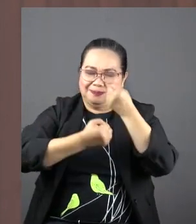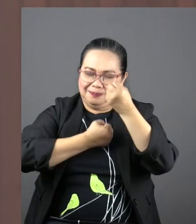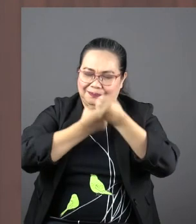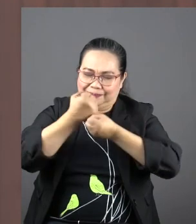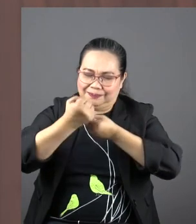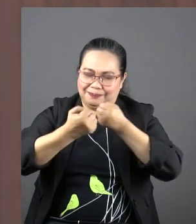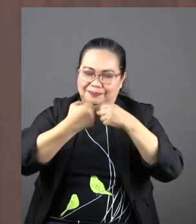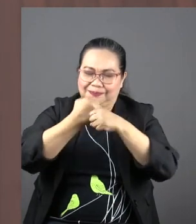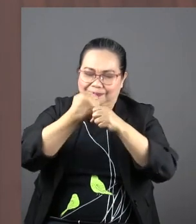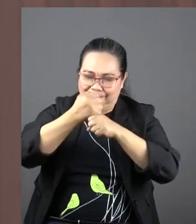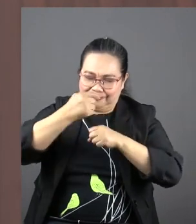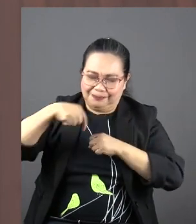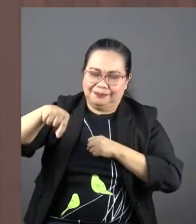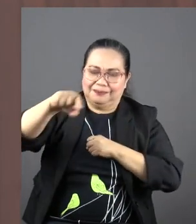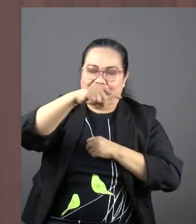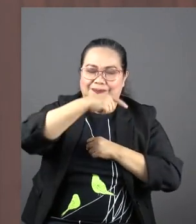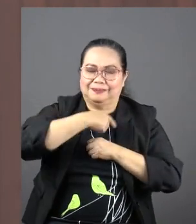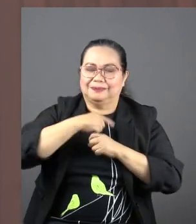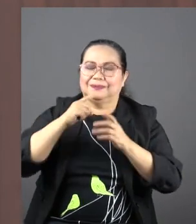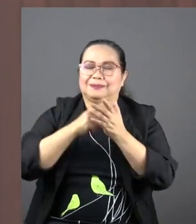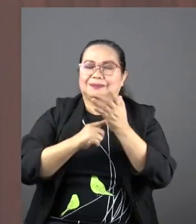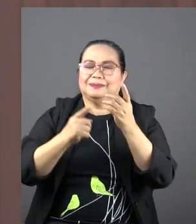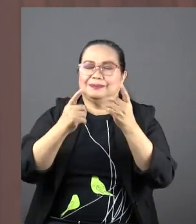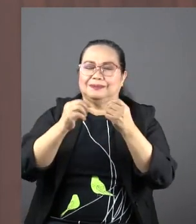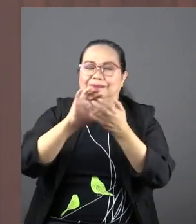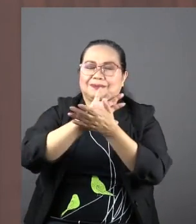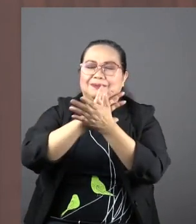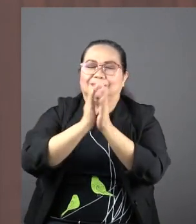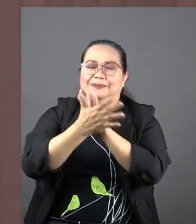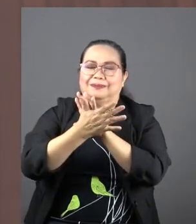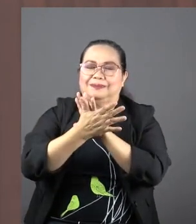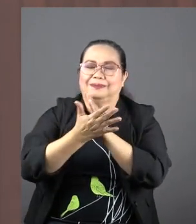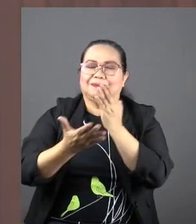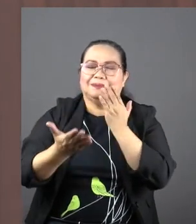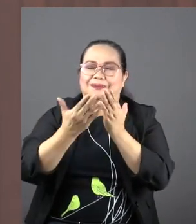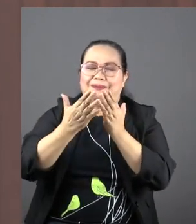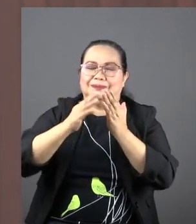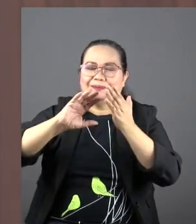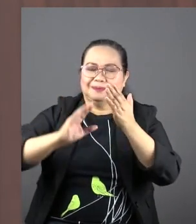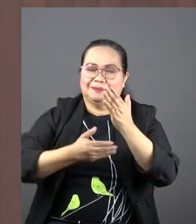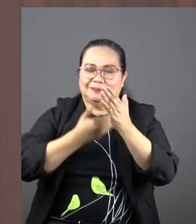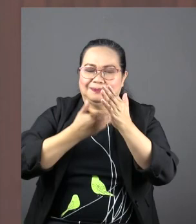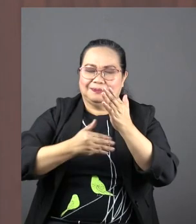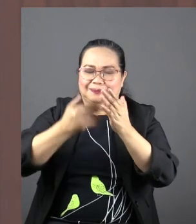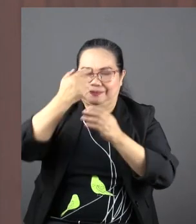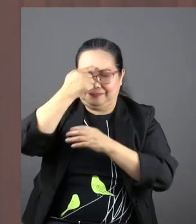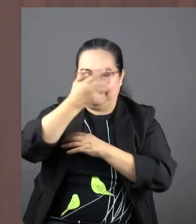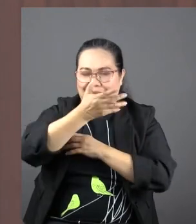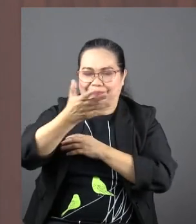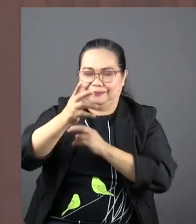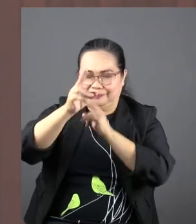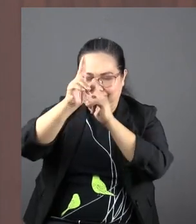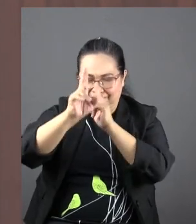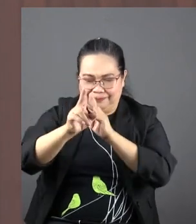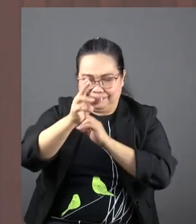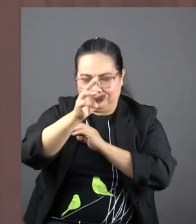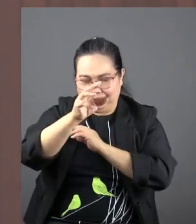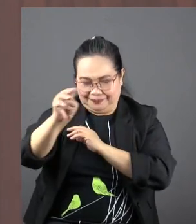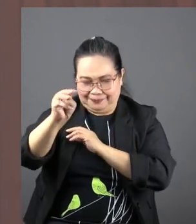to make us what we have become. And may this song, Lord, that is sung for them to honor them,